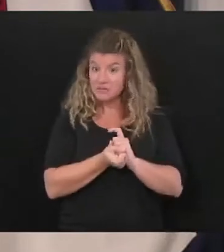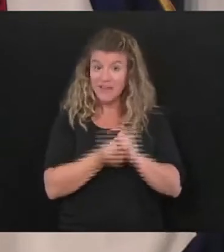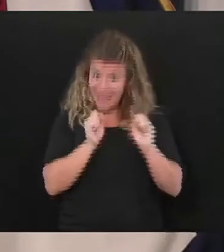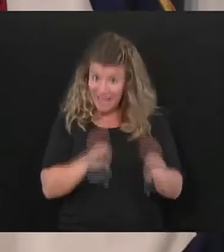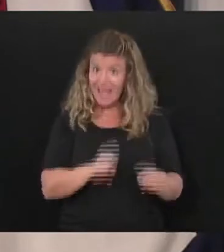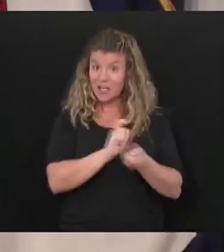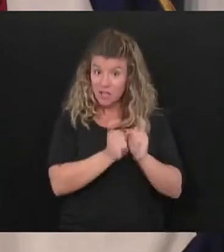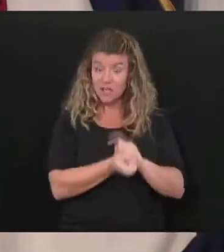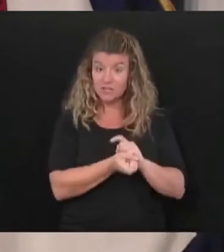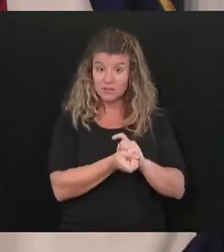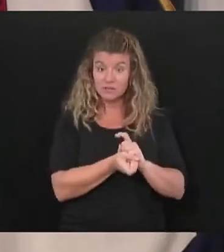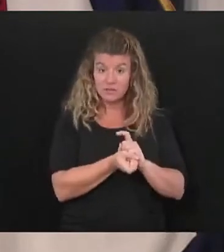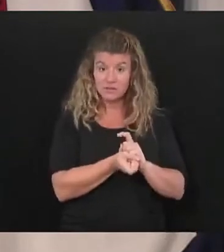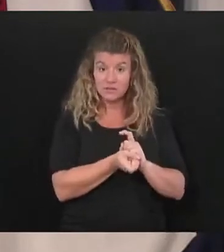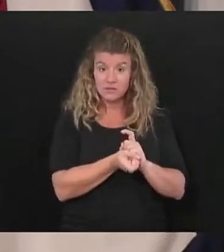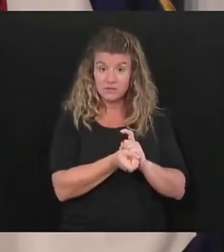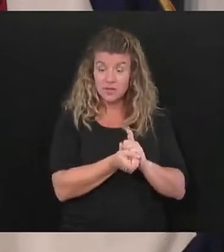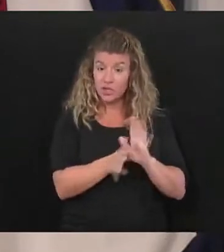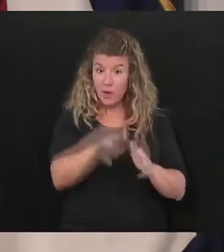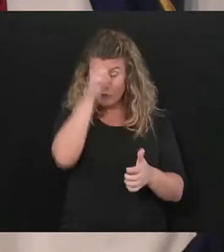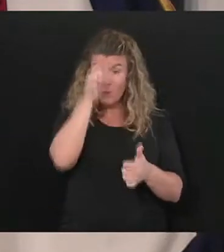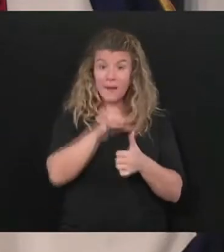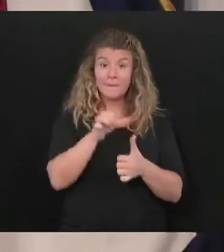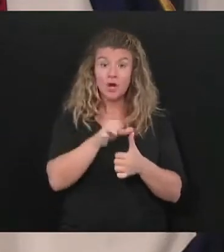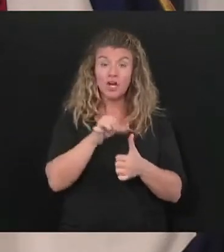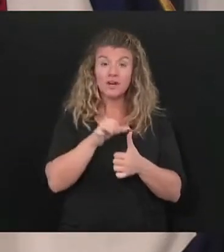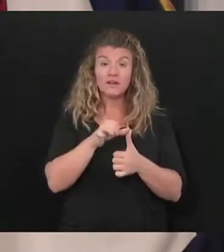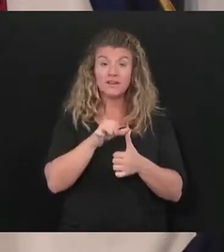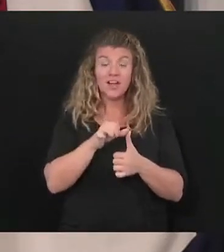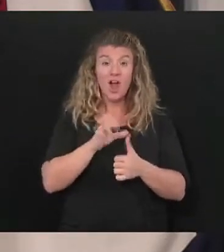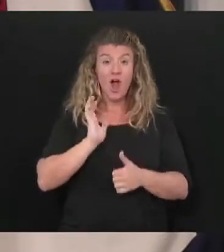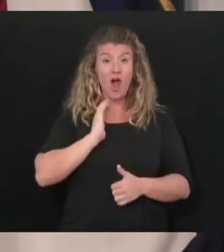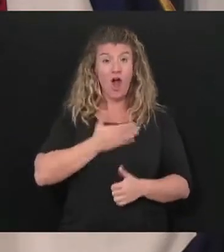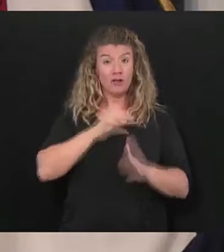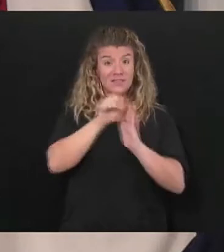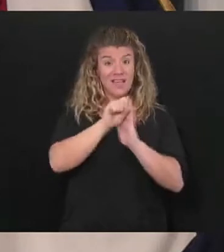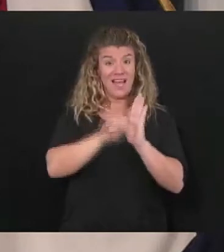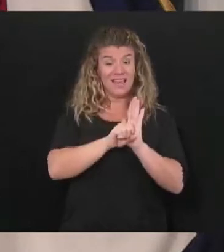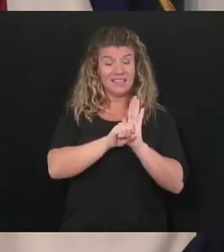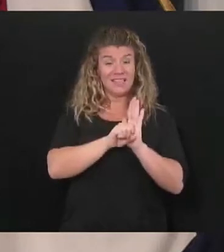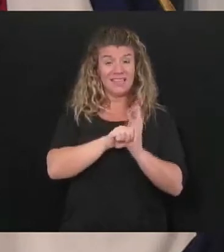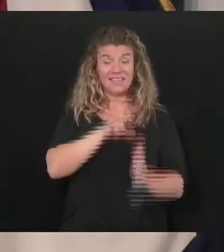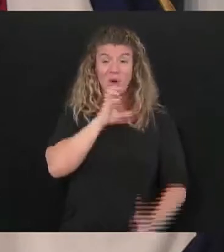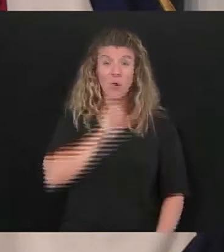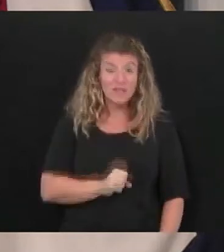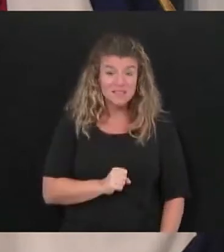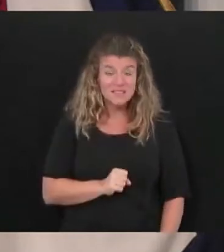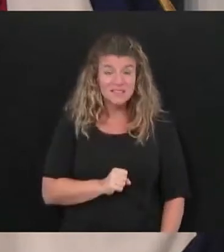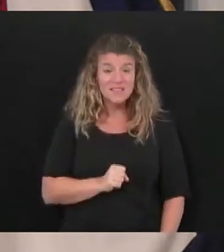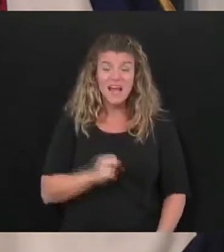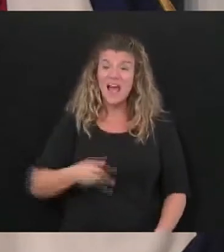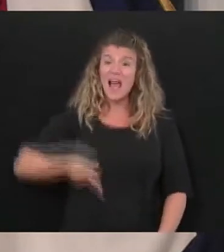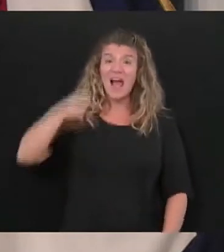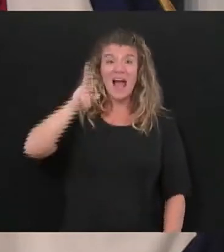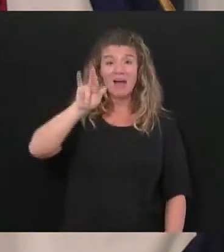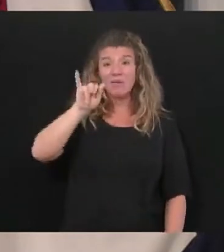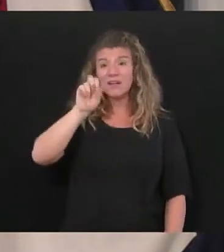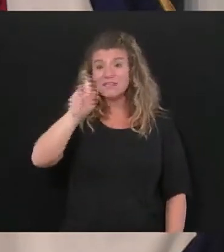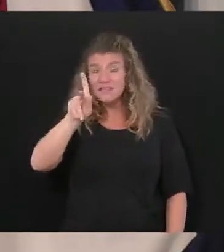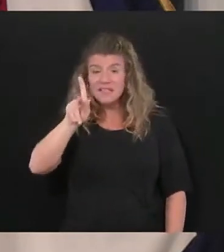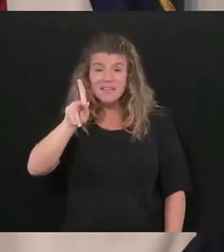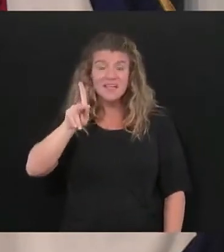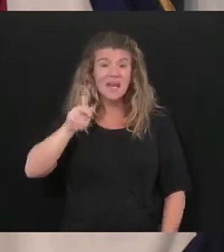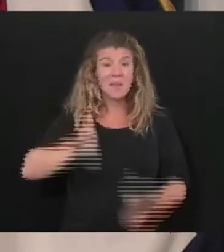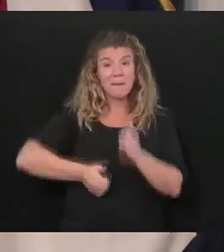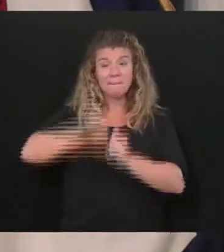really change remember West Virginia you're the oldest you're the most vulnerable you're the most you have the most